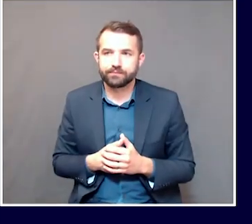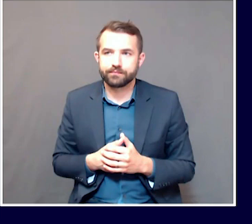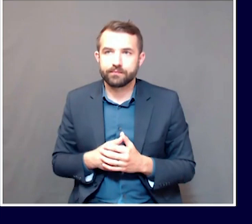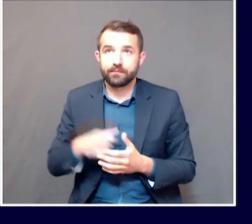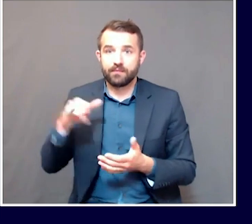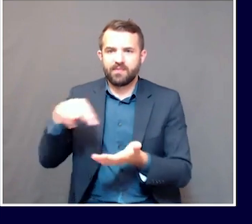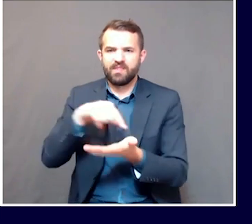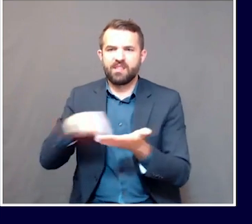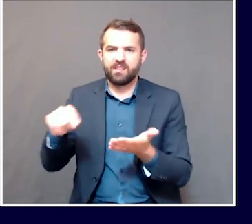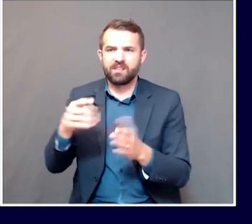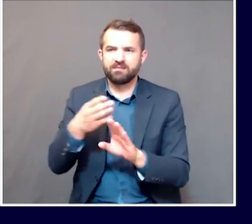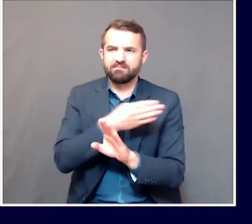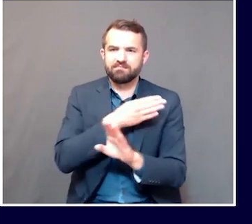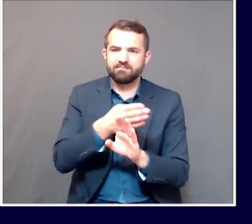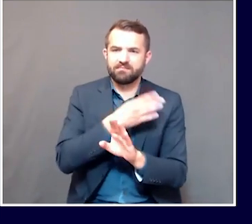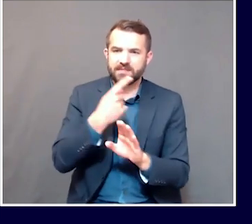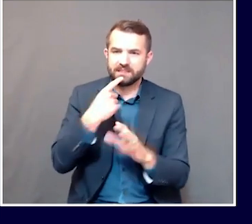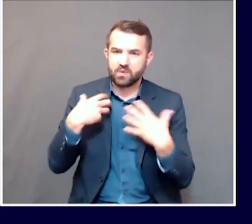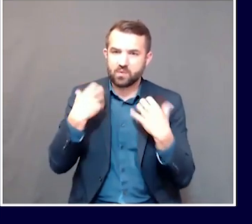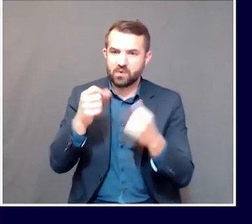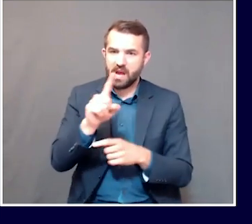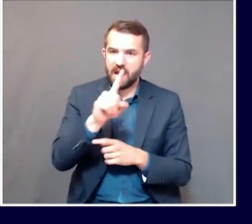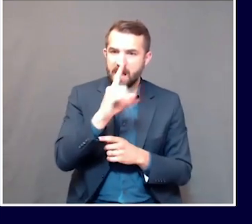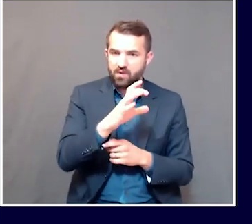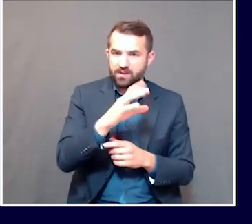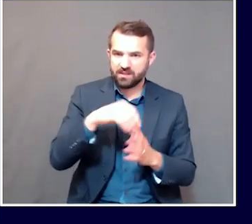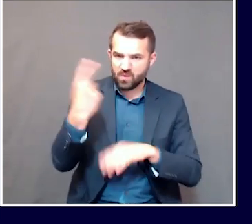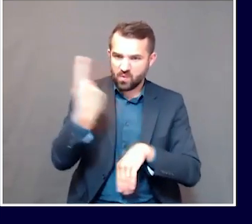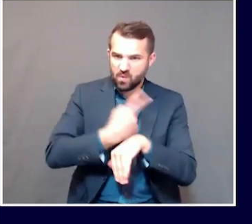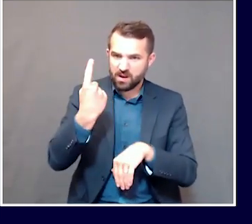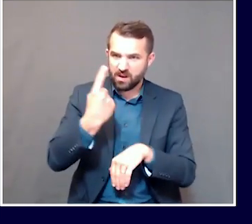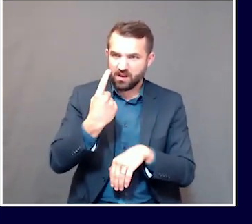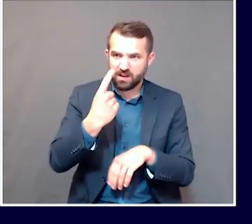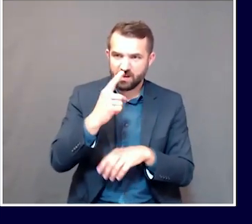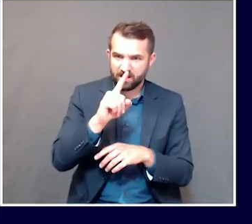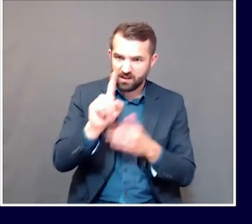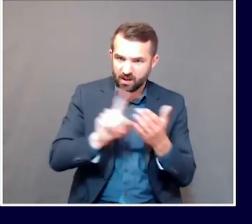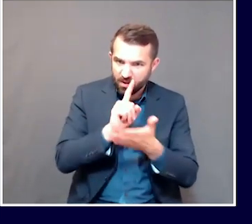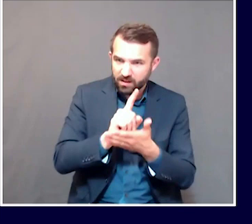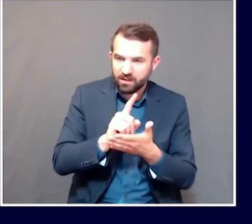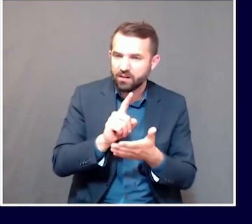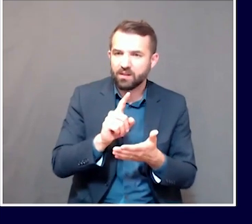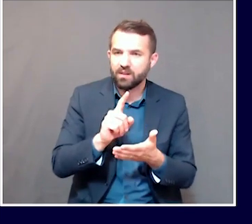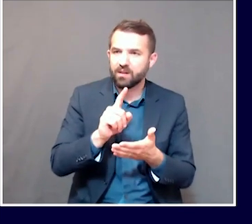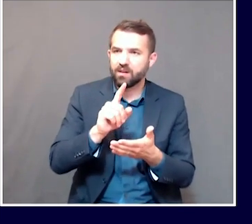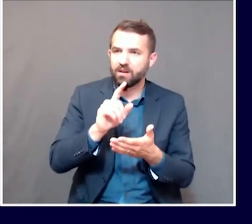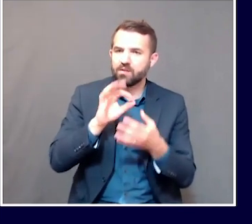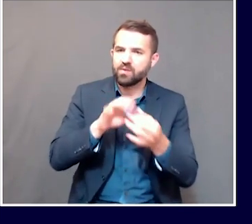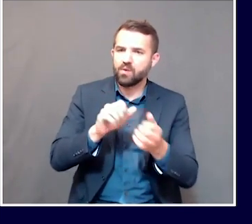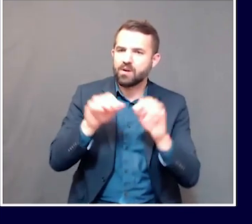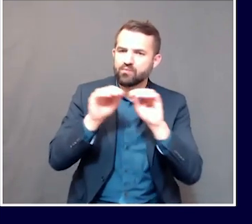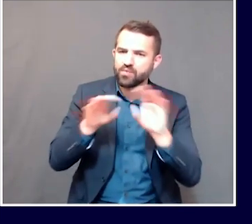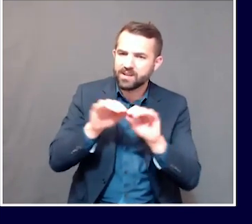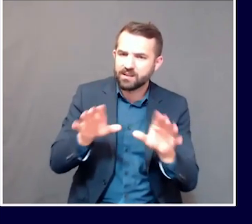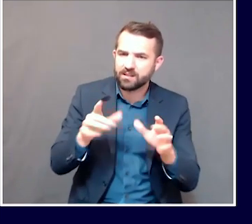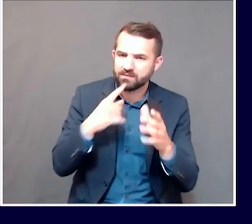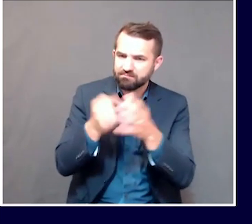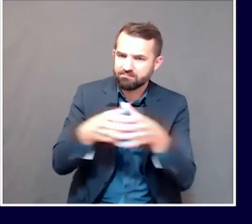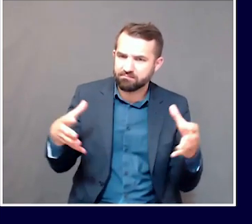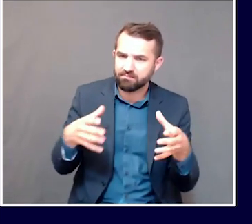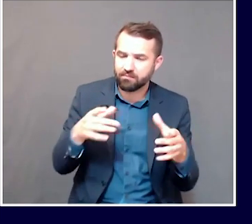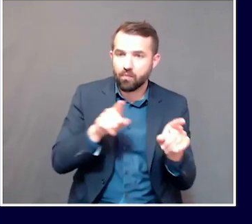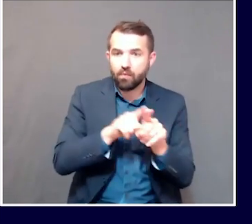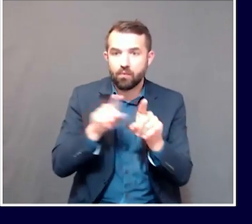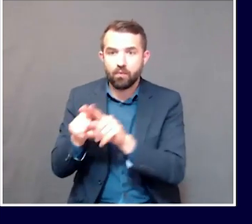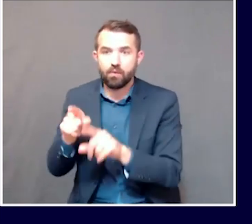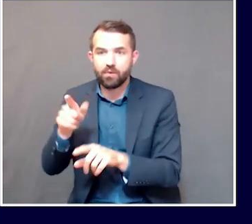100, which was in part due to a lot of people recovering from outbreaks. But the past two days have been pretty significant as well. We had